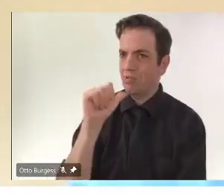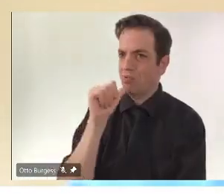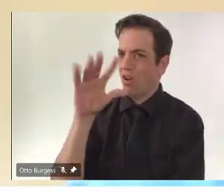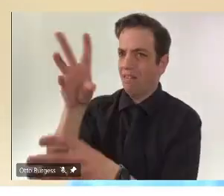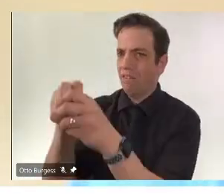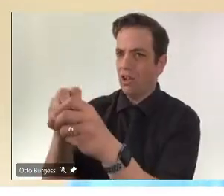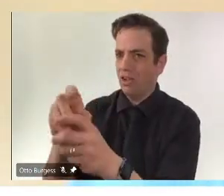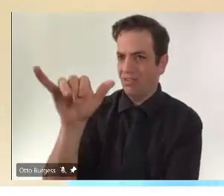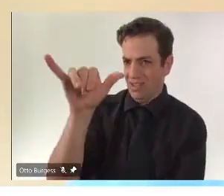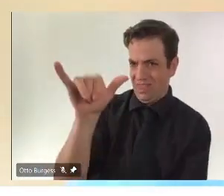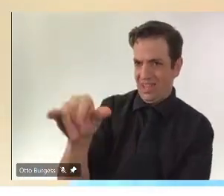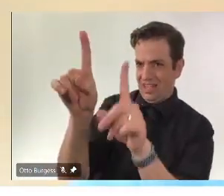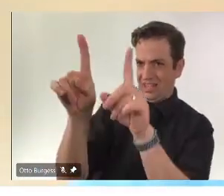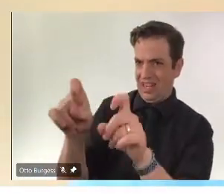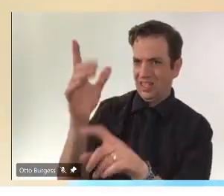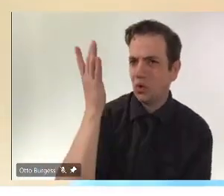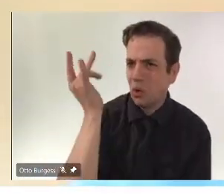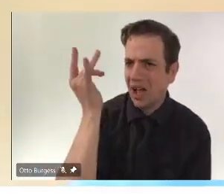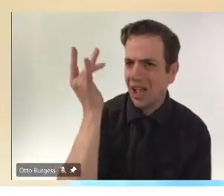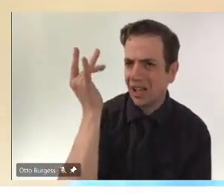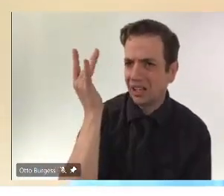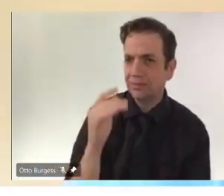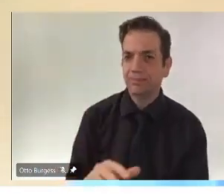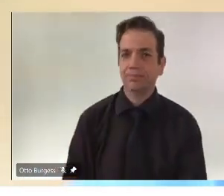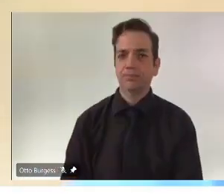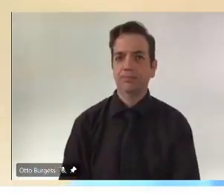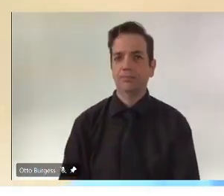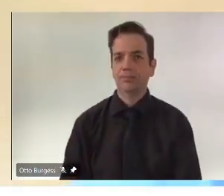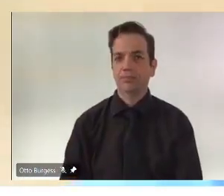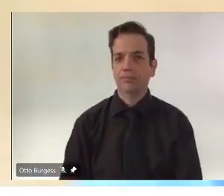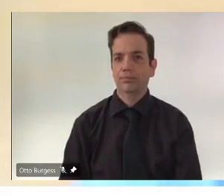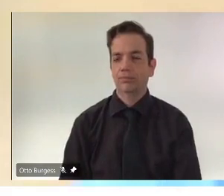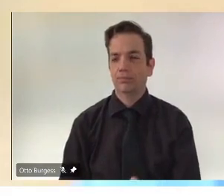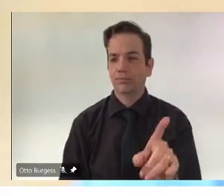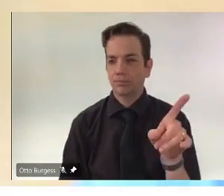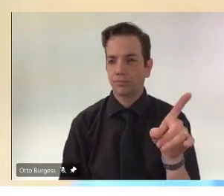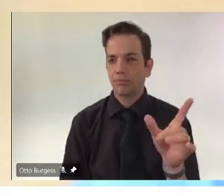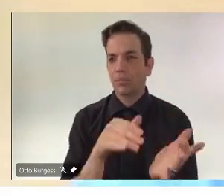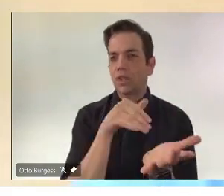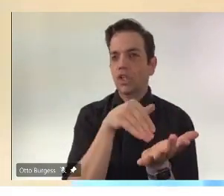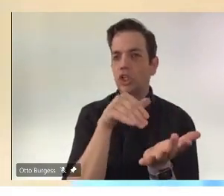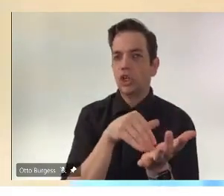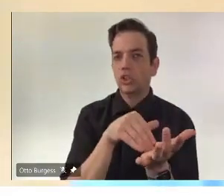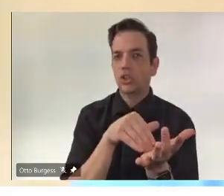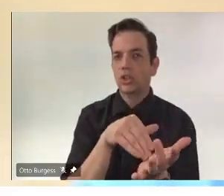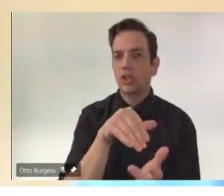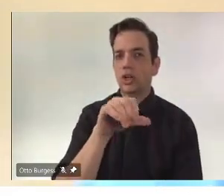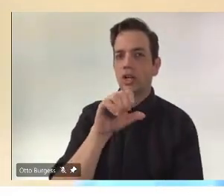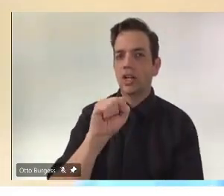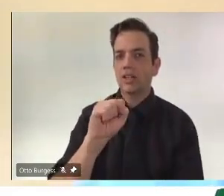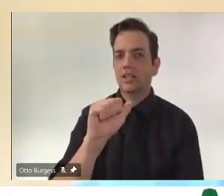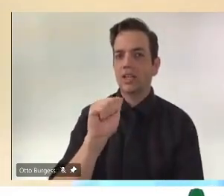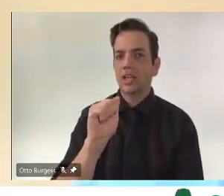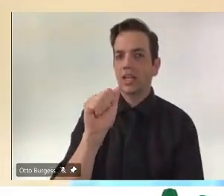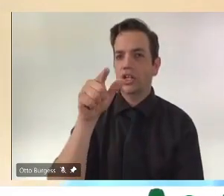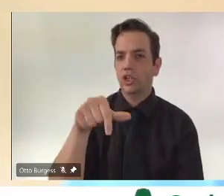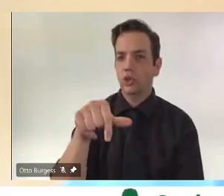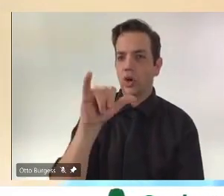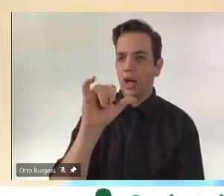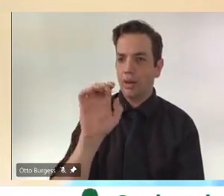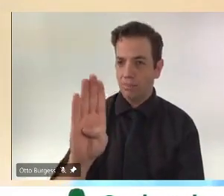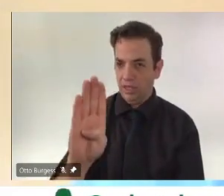So clinical trials happen, you know, with partners across different provinces. So it's not essential that